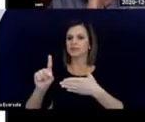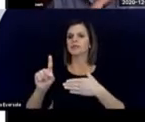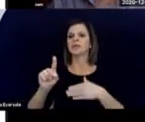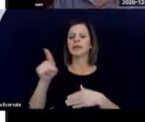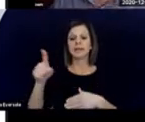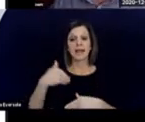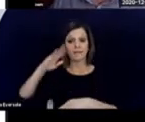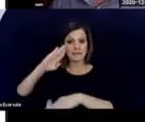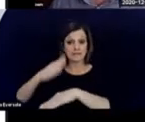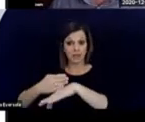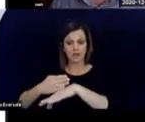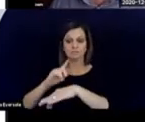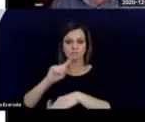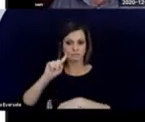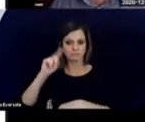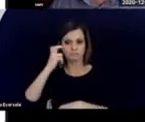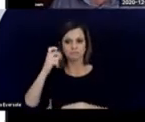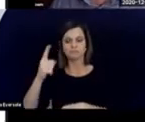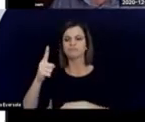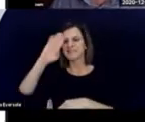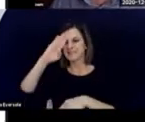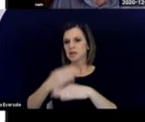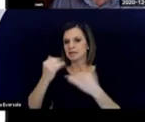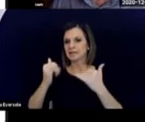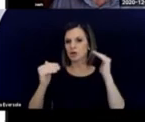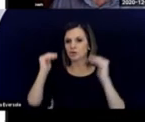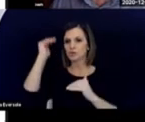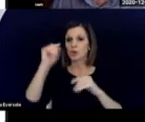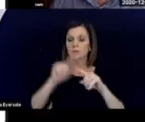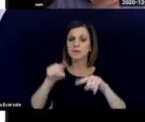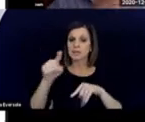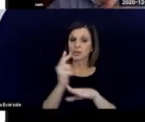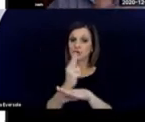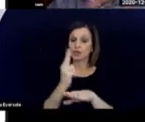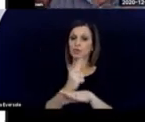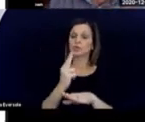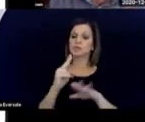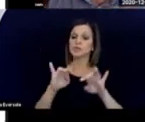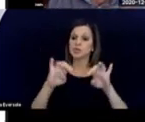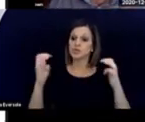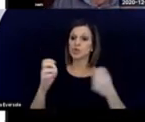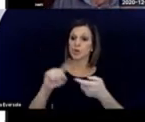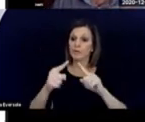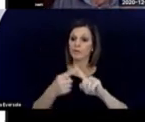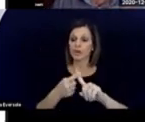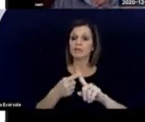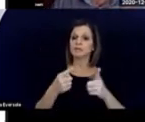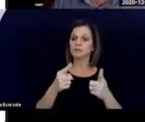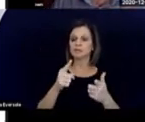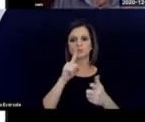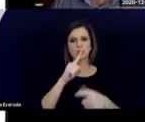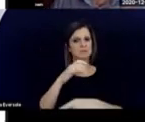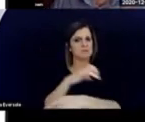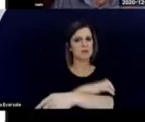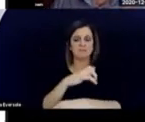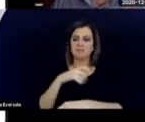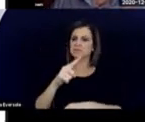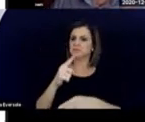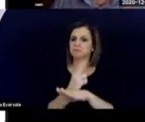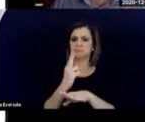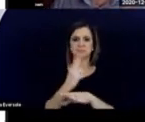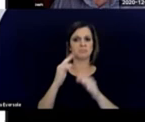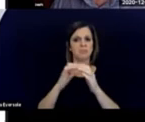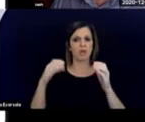They use circle of friends very powerfully throughout his education and have